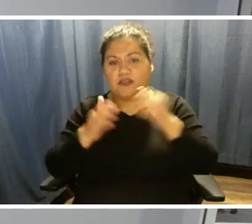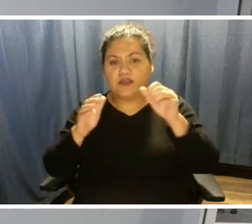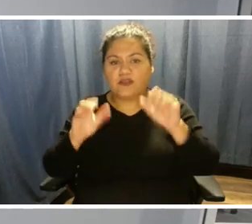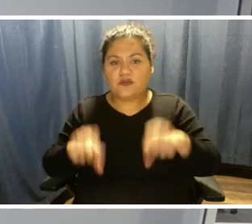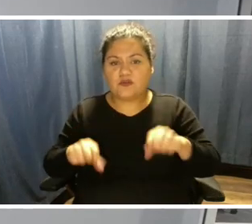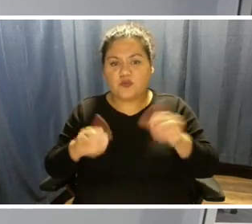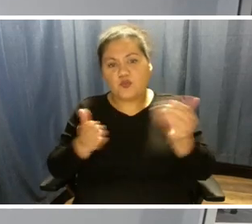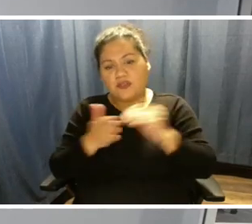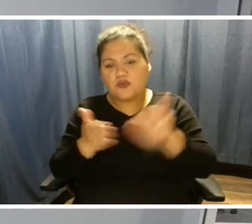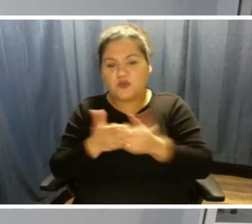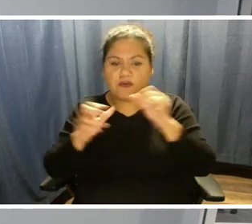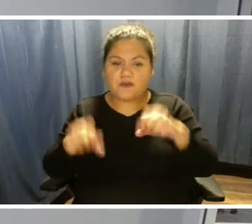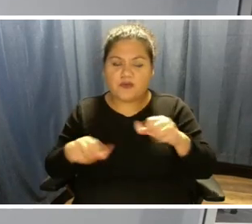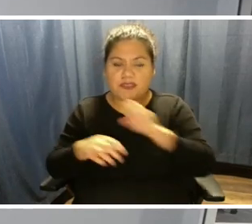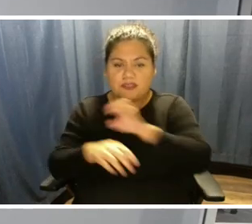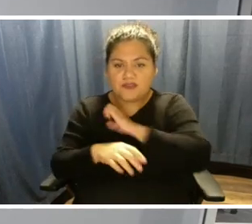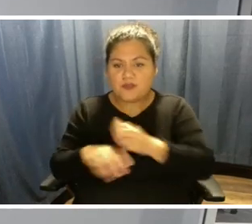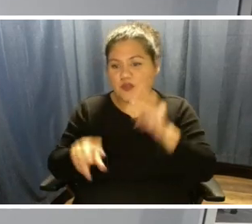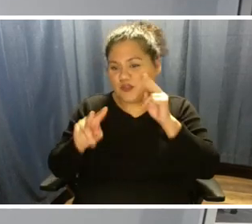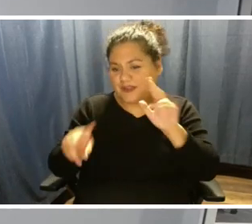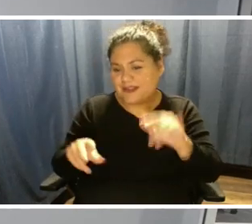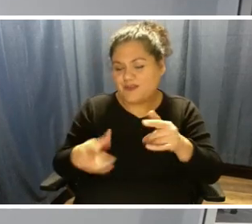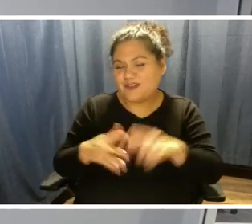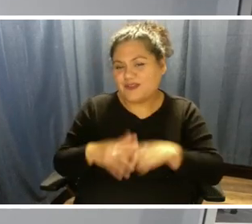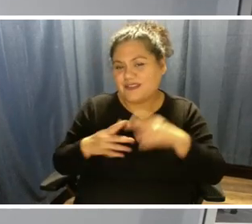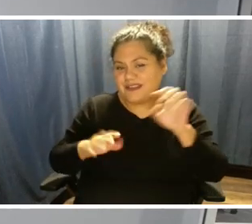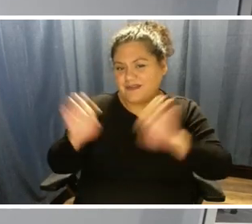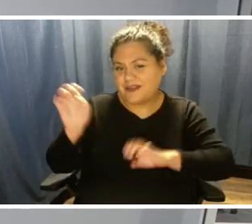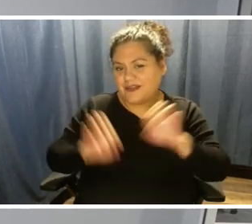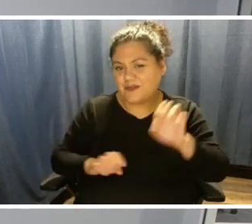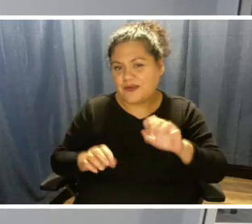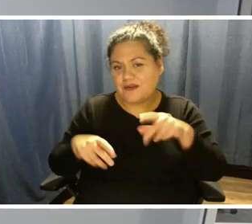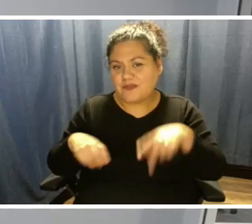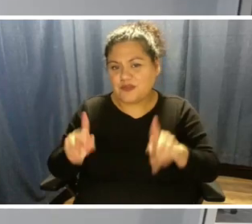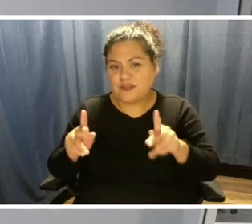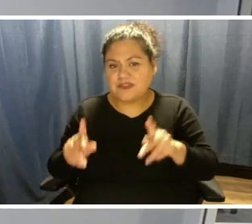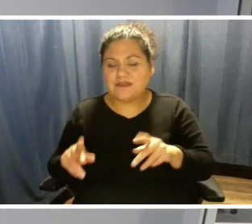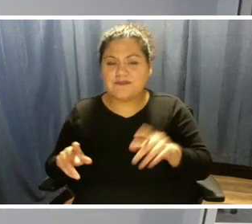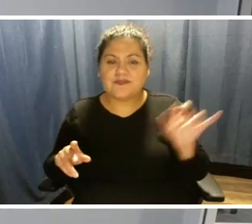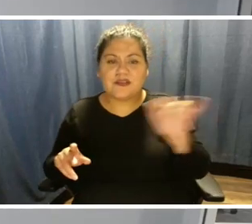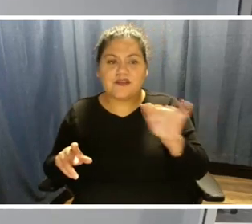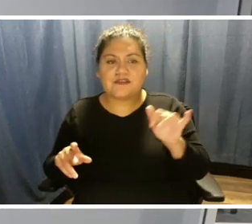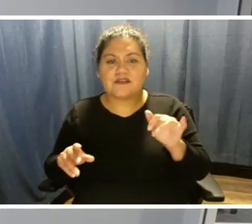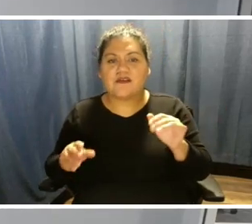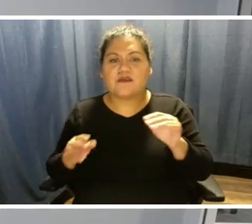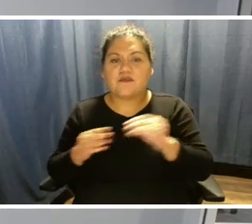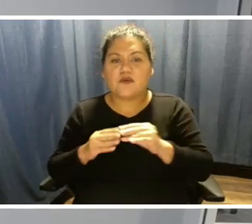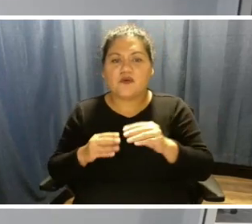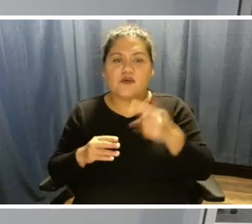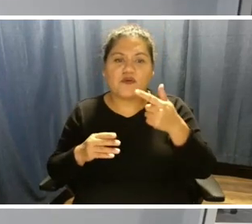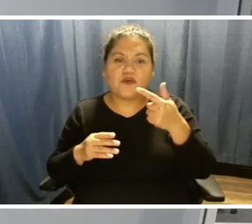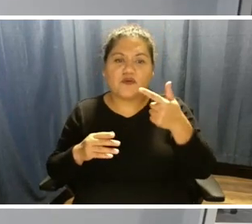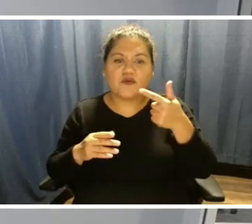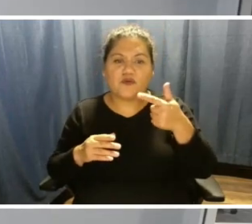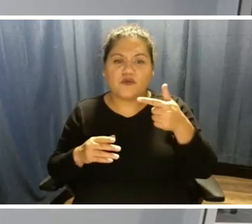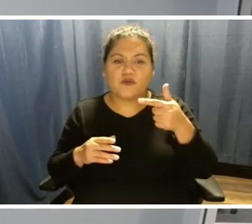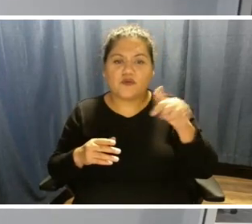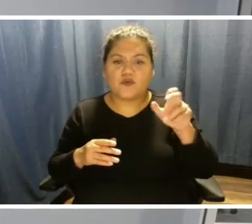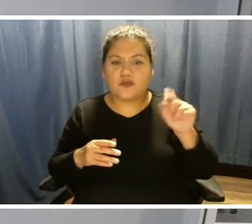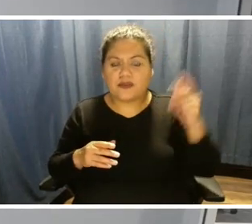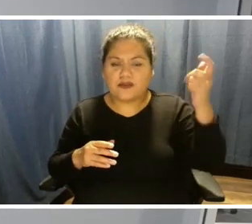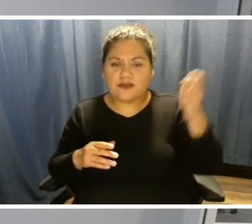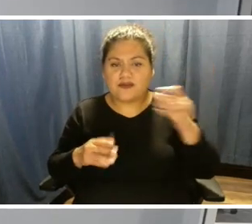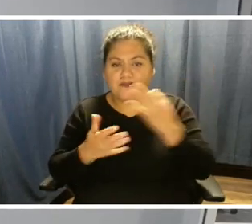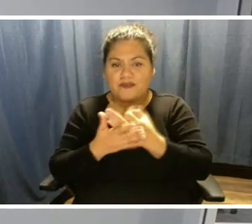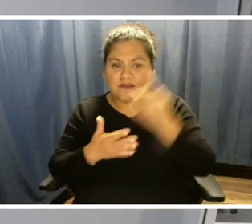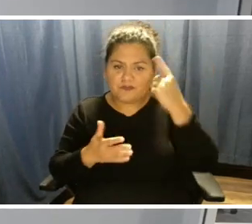looking forward to that and we're already starting to evaluate opportunities. There are also additional grant funds that are available for different types of